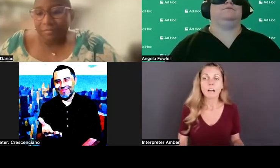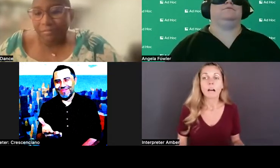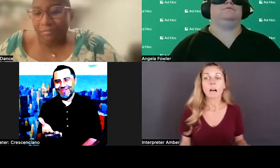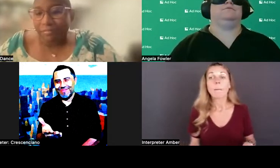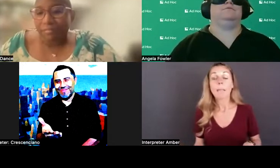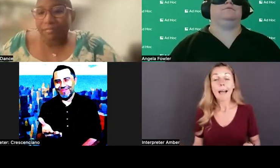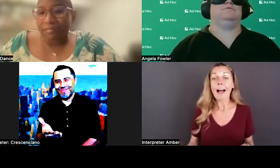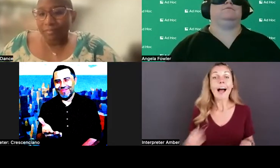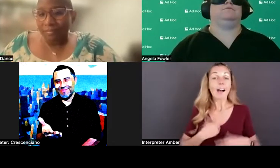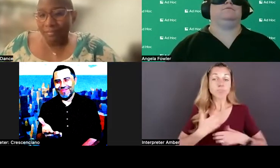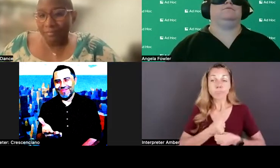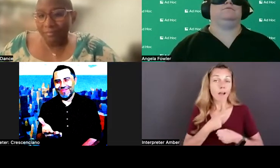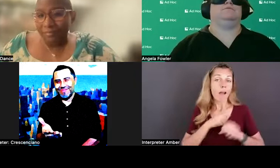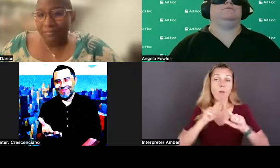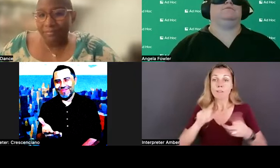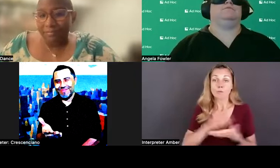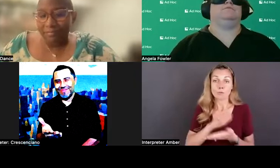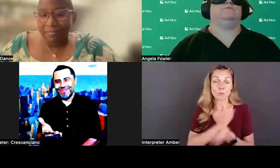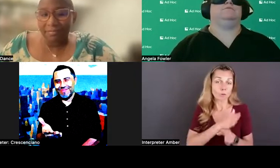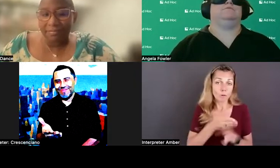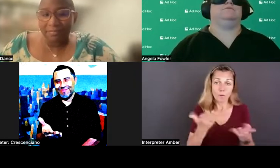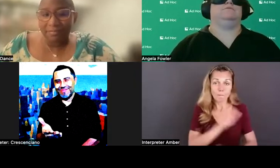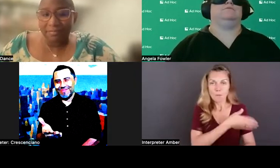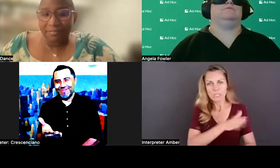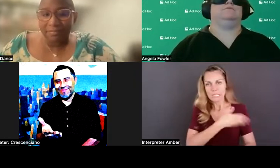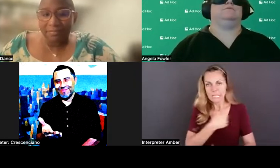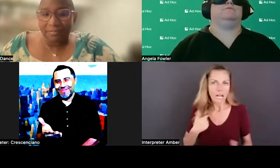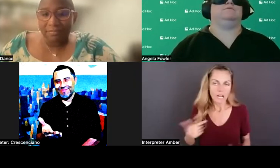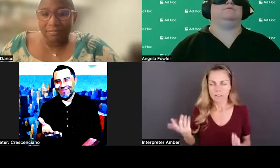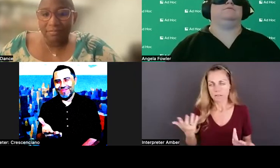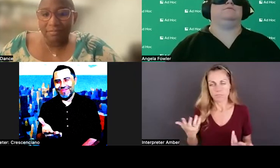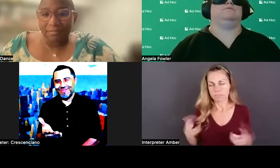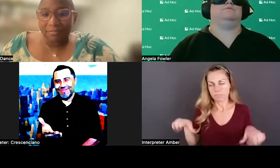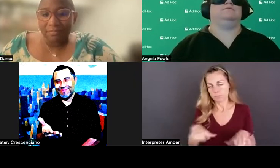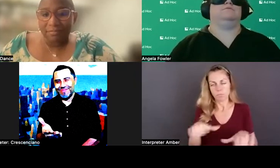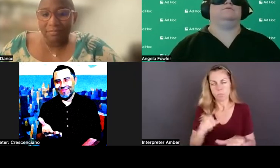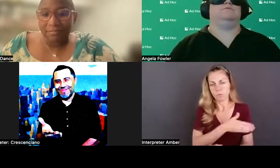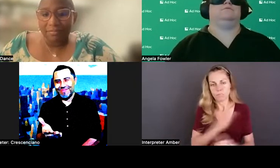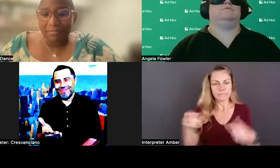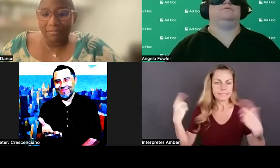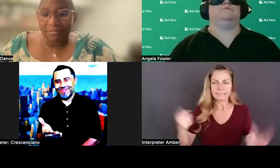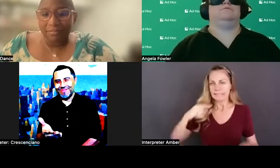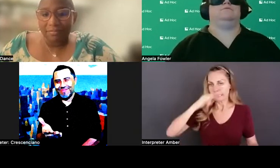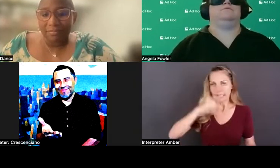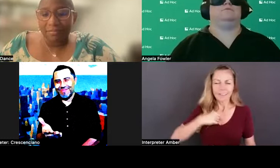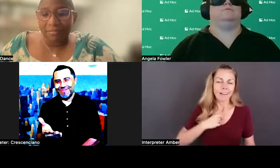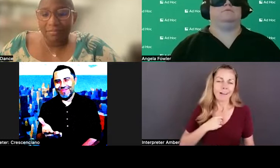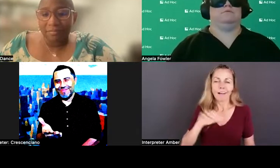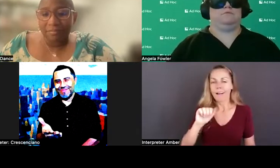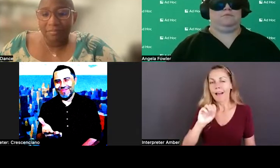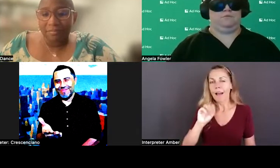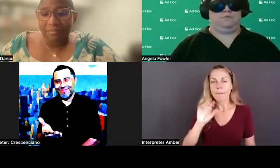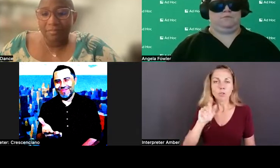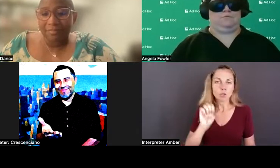music. I've played music ever since I was a kid. I was an amateur jazz musician for a decade,